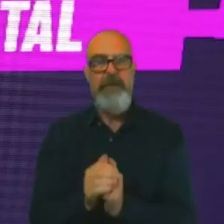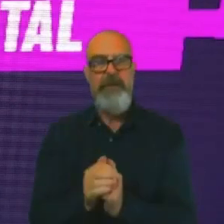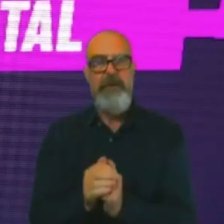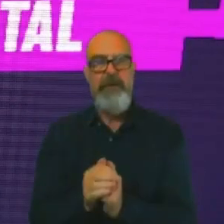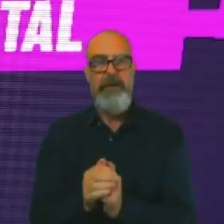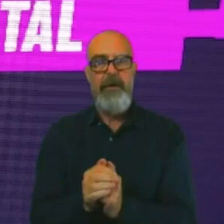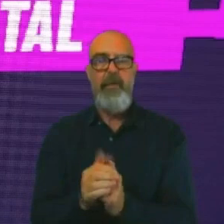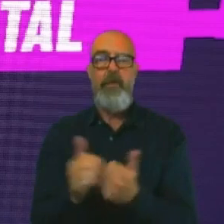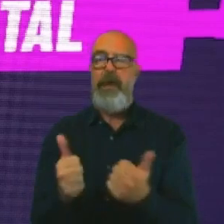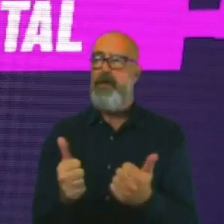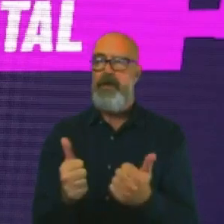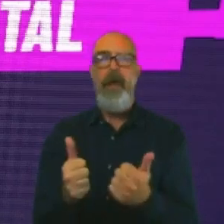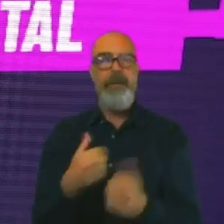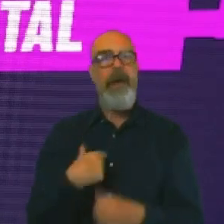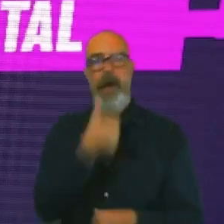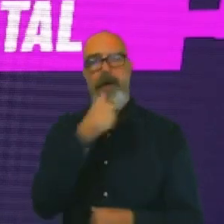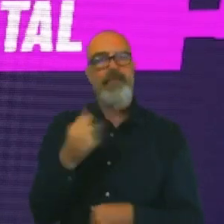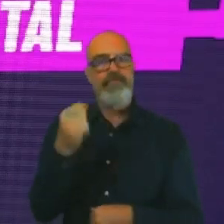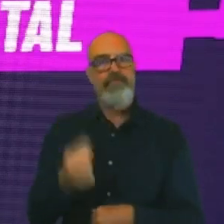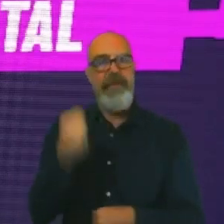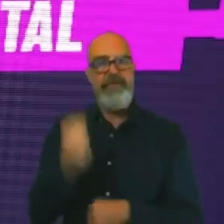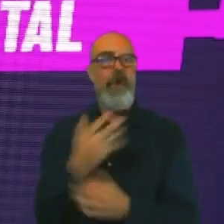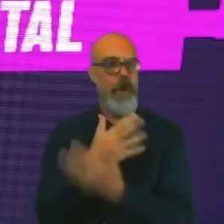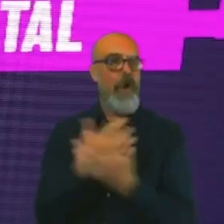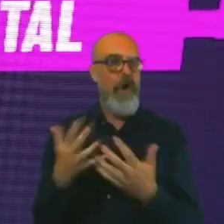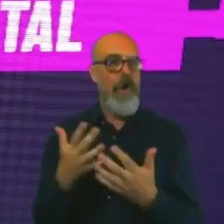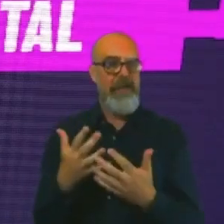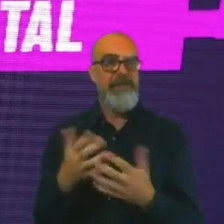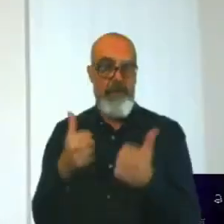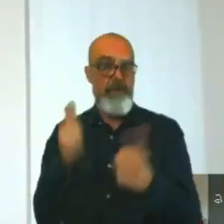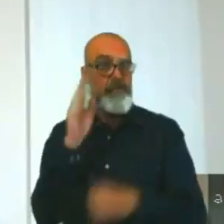lot and it's a comfort to hear that's what you're doing.